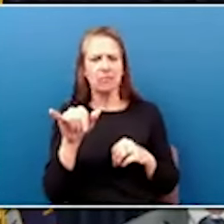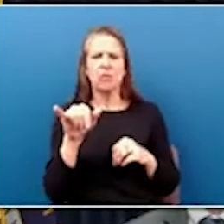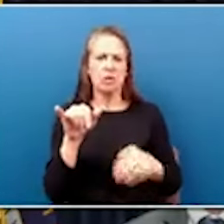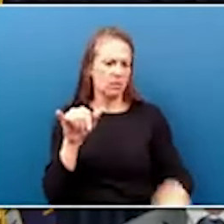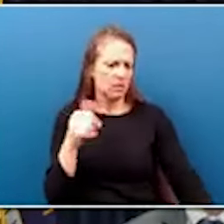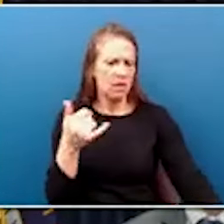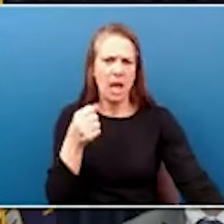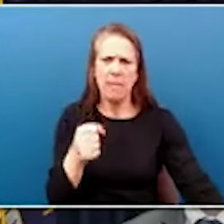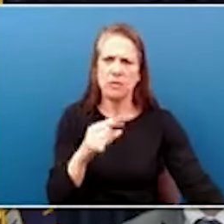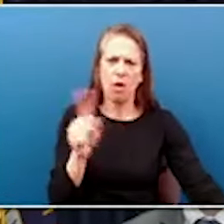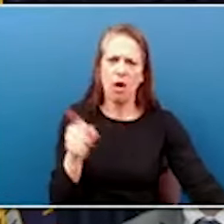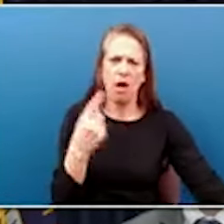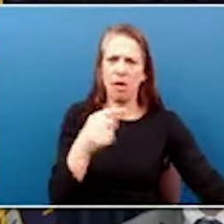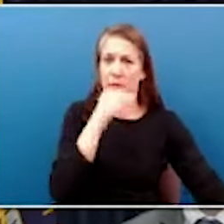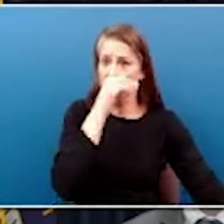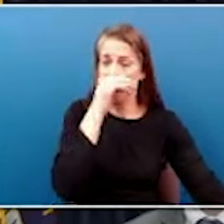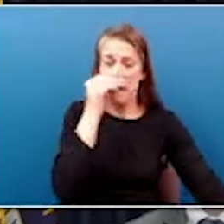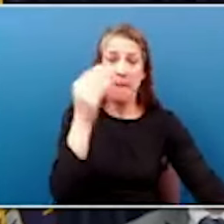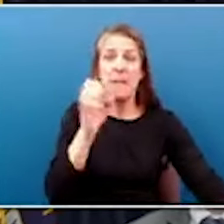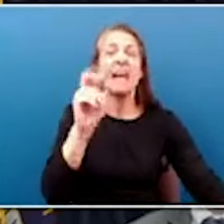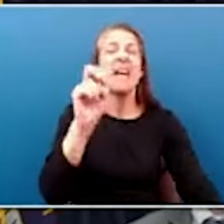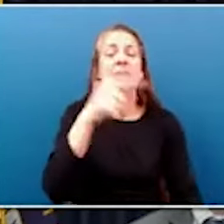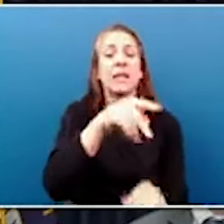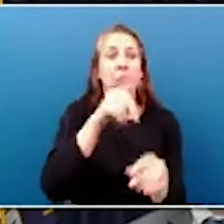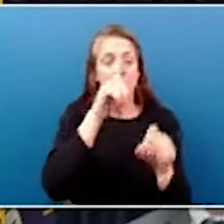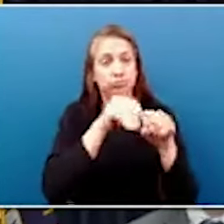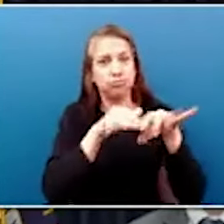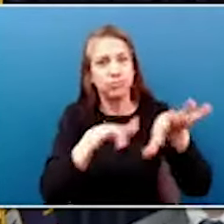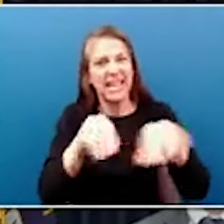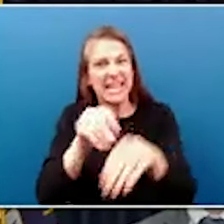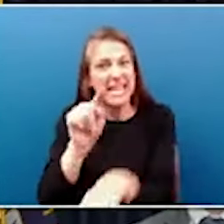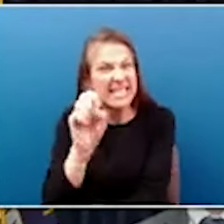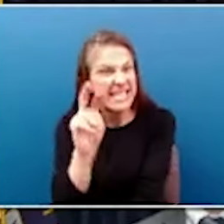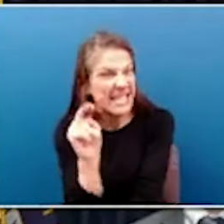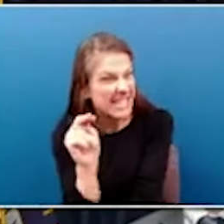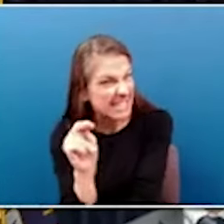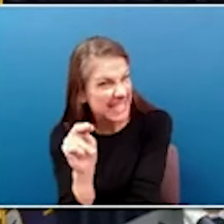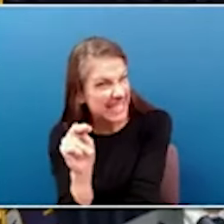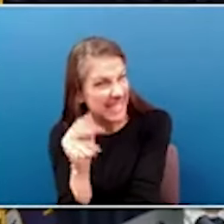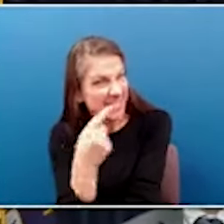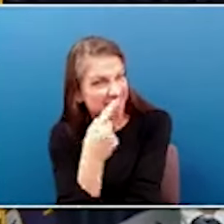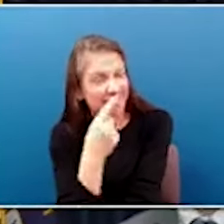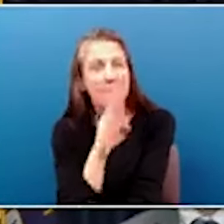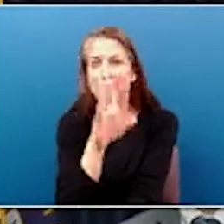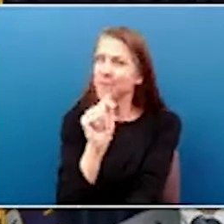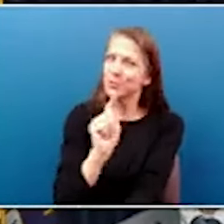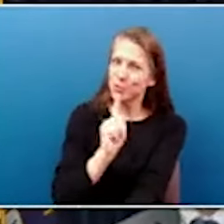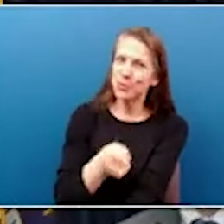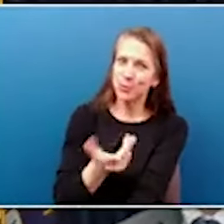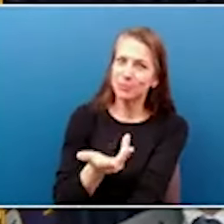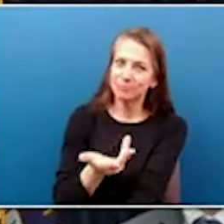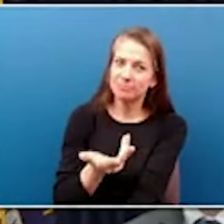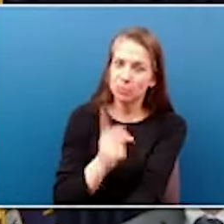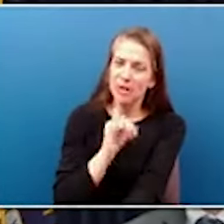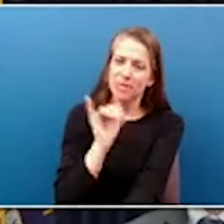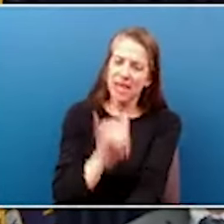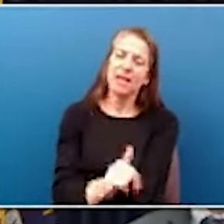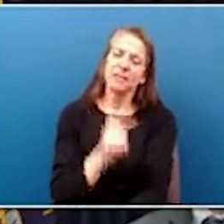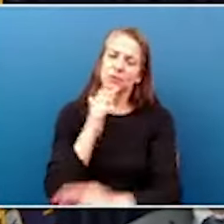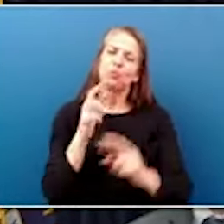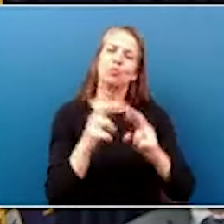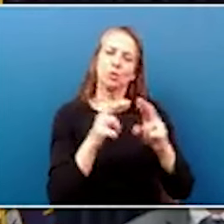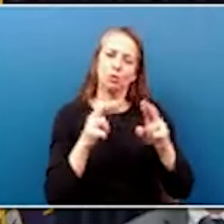say this, maybe even a little bit into Tennessee. Don't like that, but it's reality. It is a regional transformational